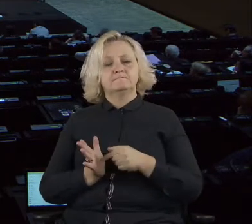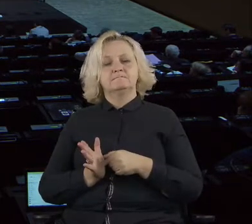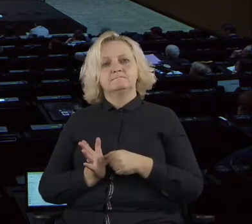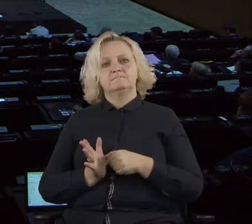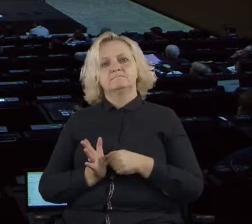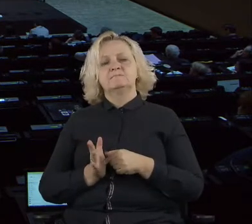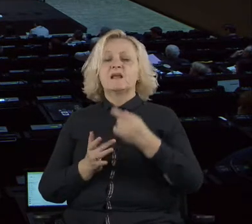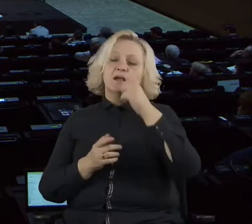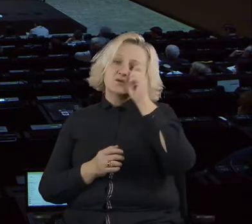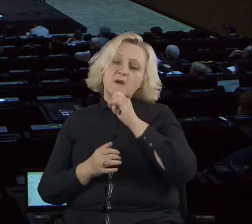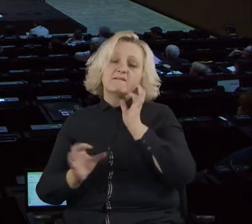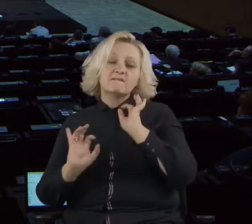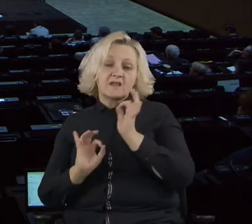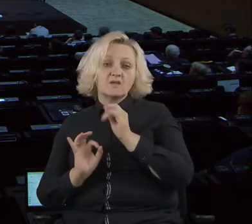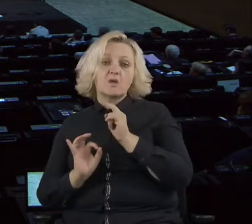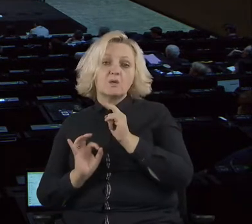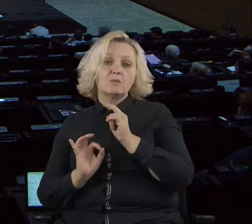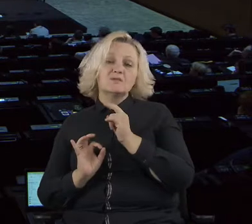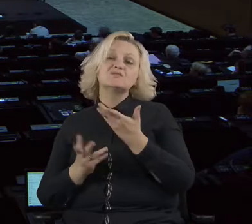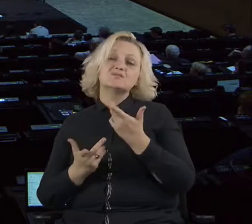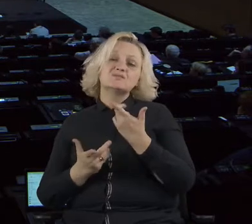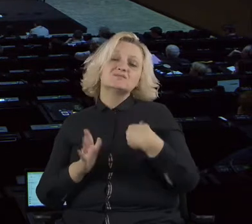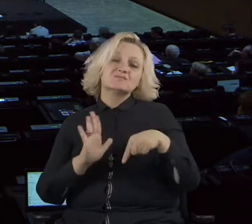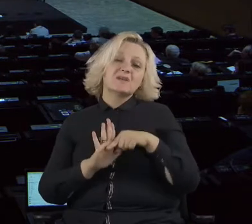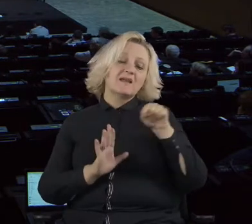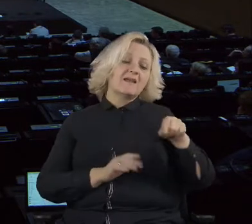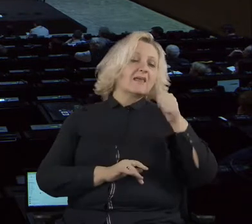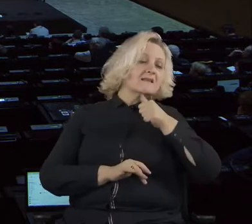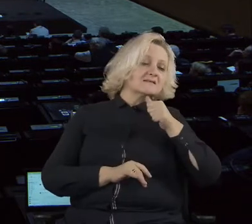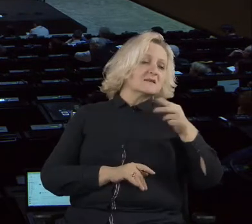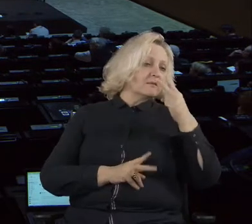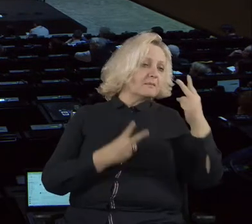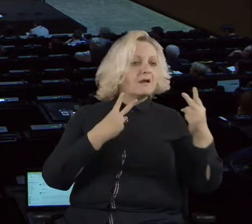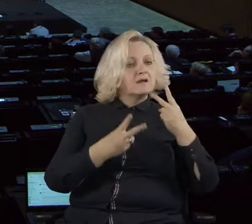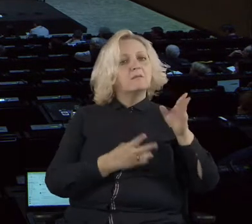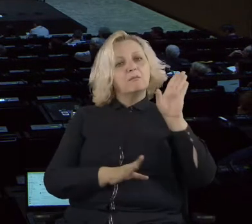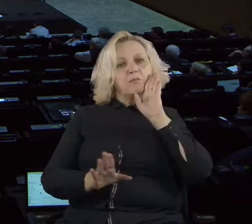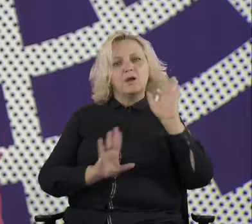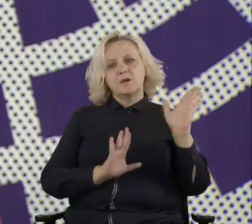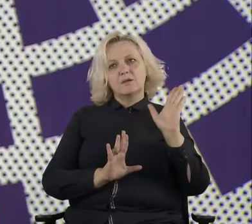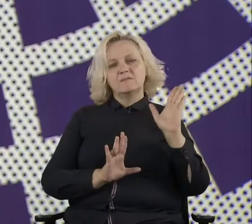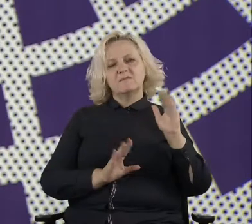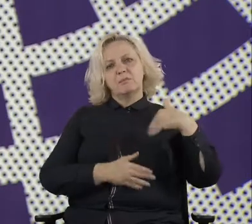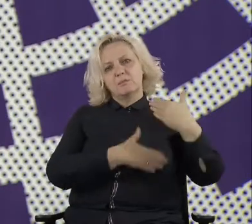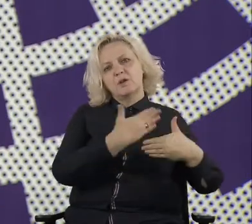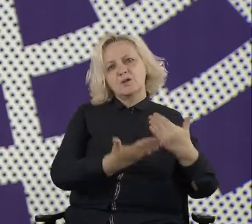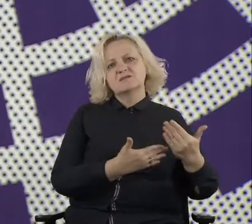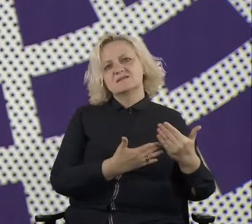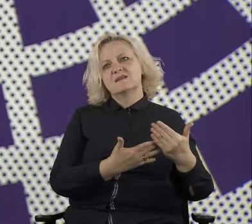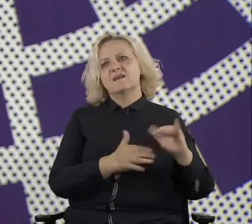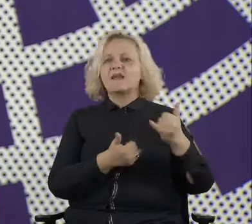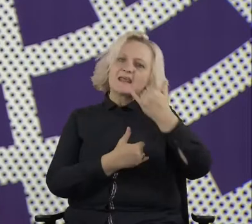that, uh, Estonia is also witnessing the same development. The far right party just is entering our government